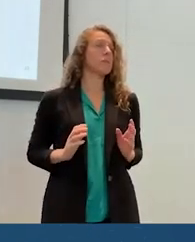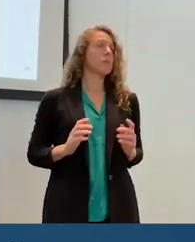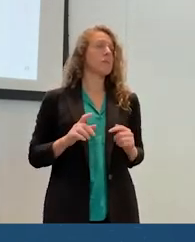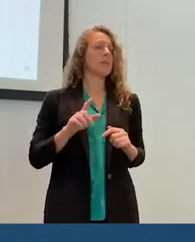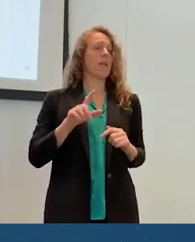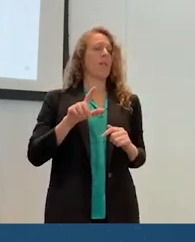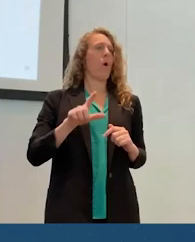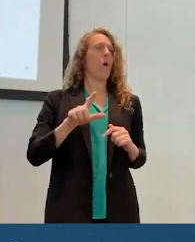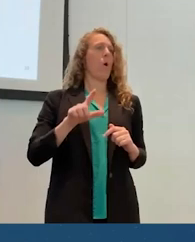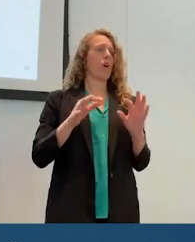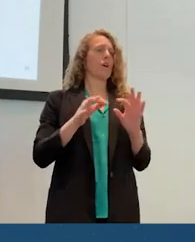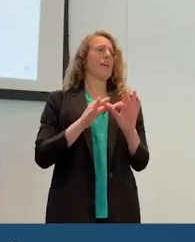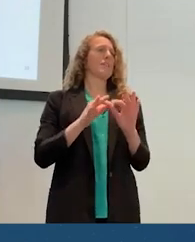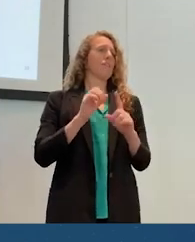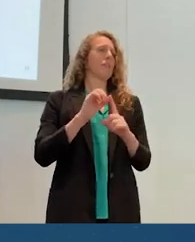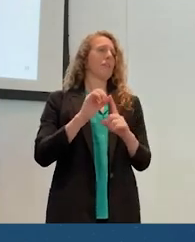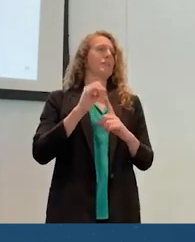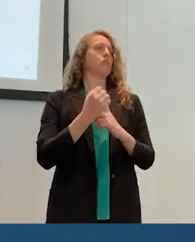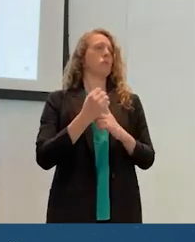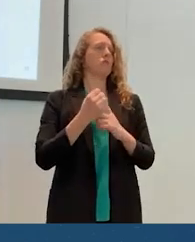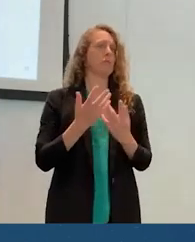situations and there's so much.